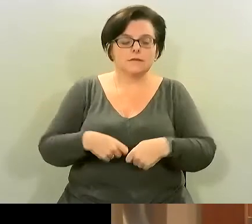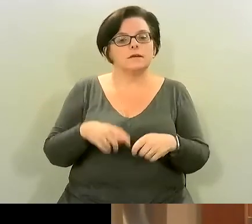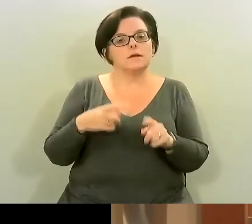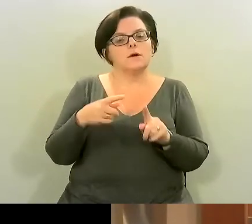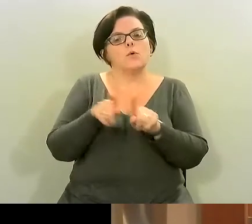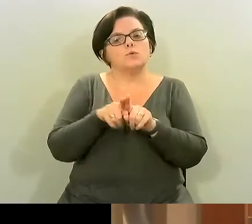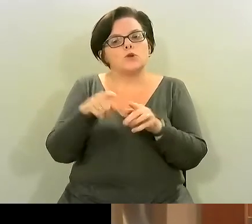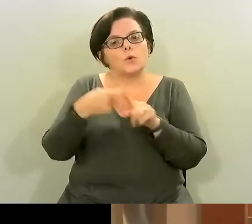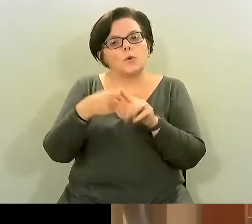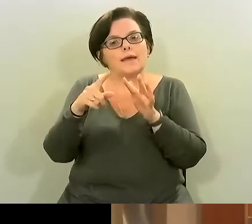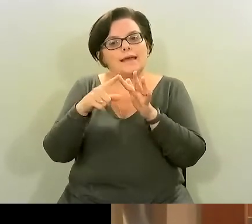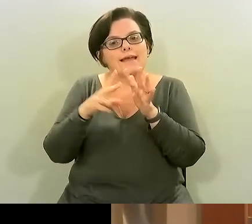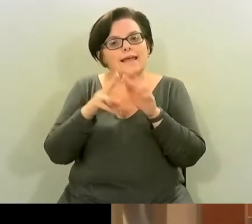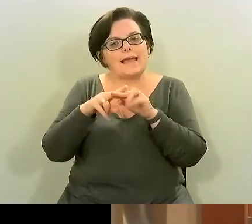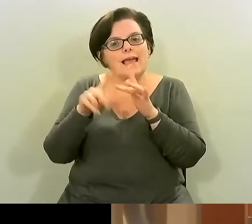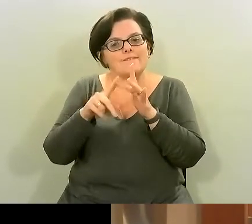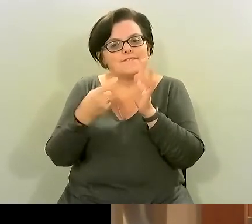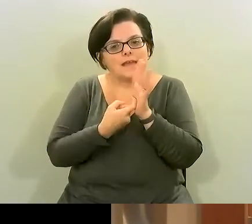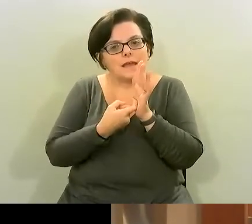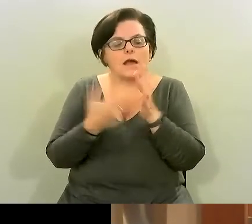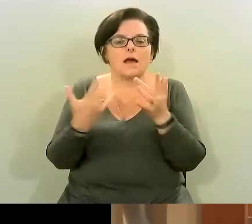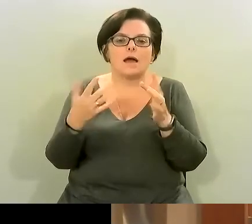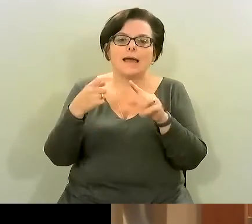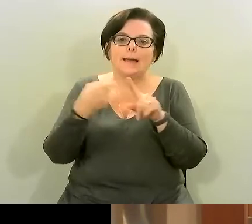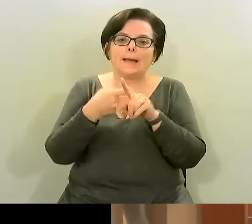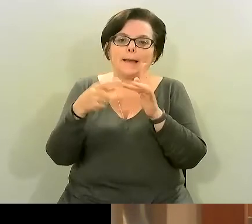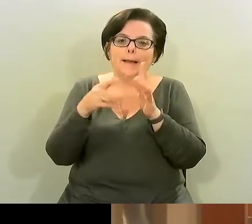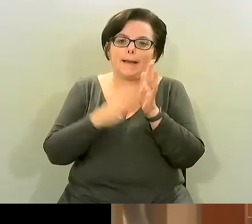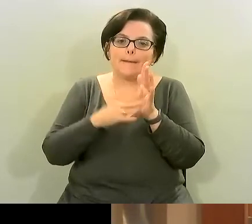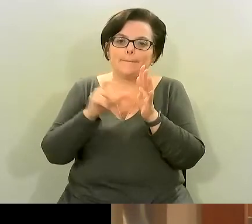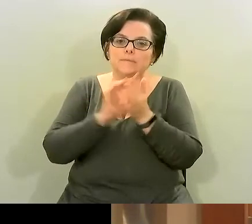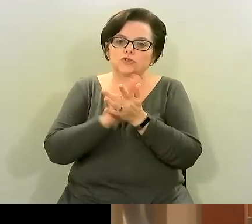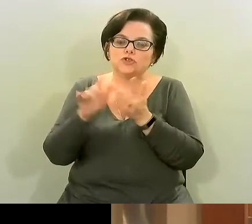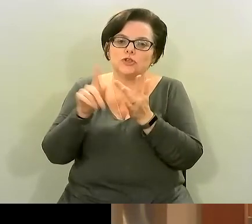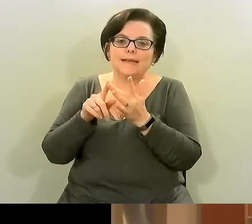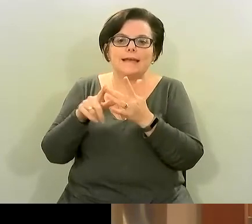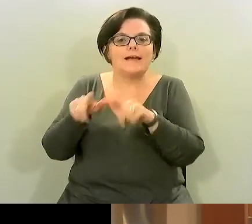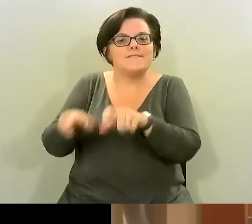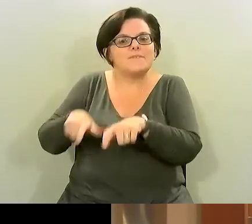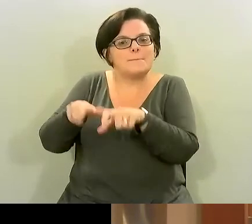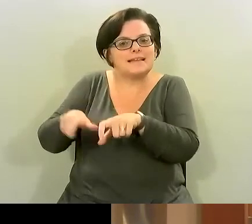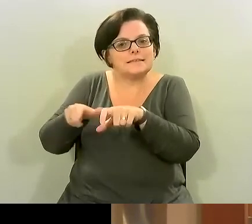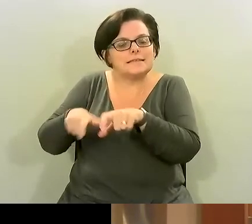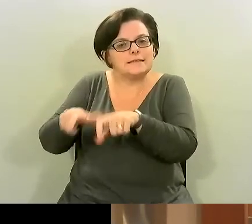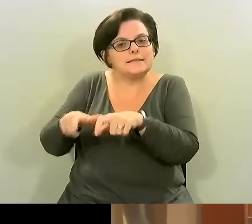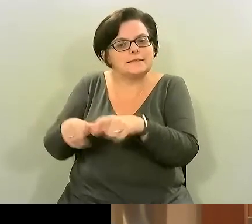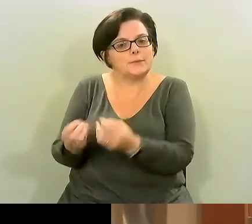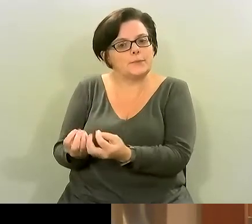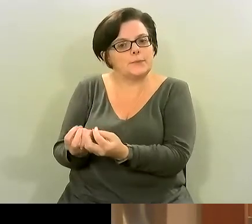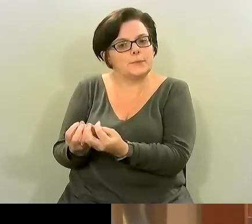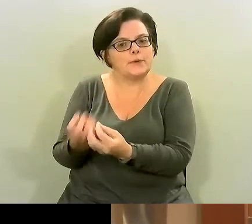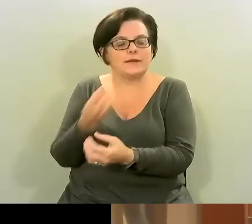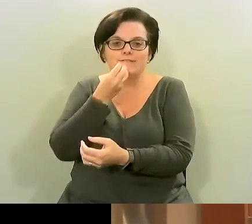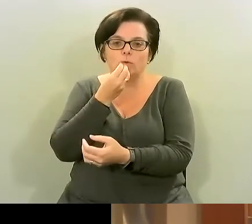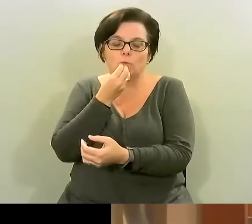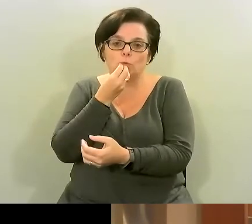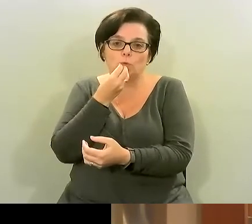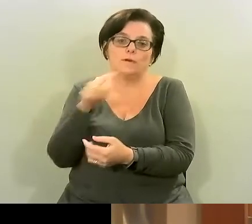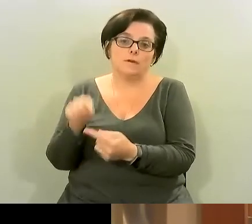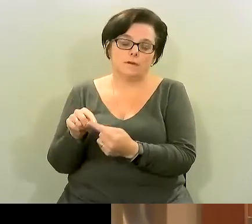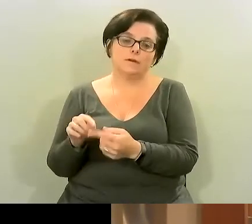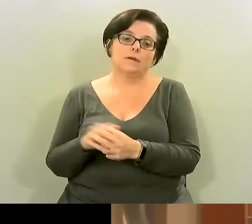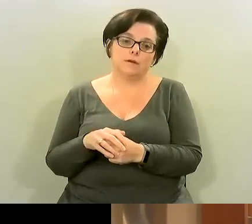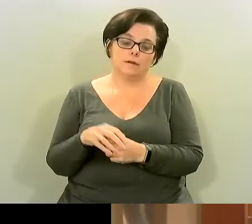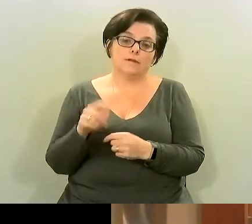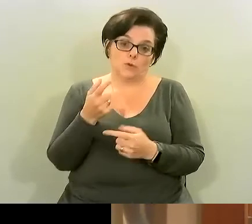um and kimchi and miso fermented foods also help your gut so i would stop there with